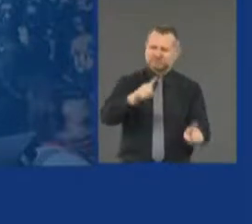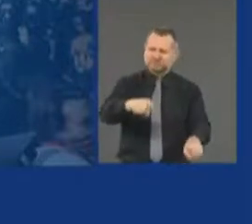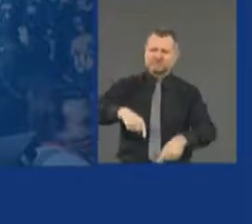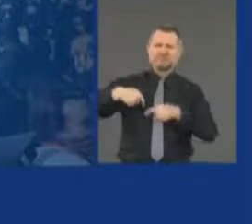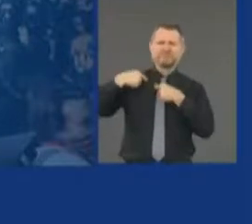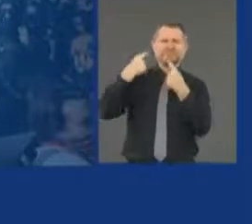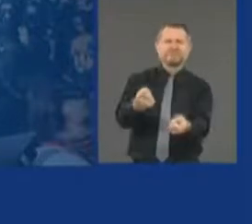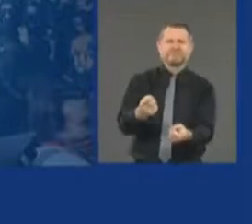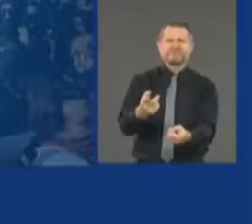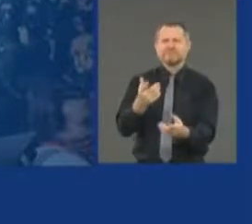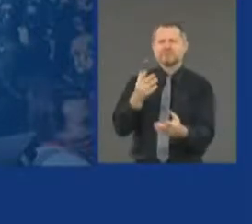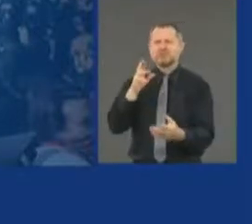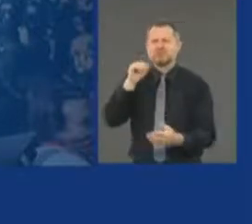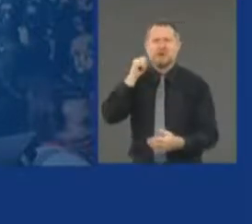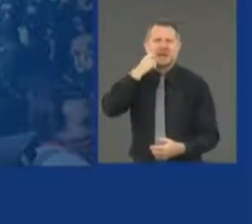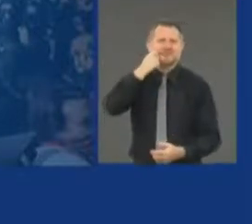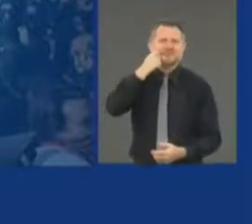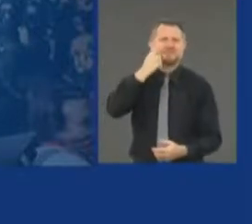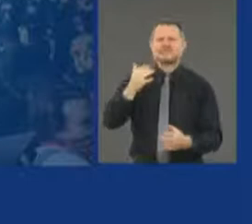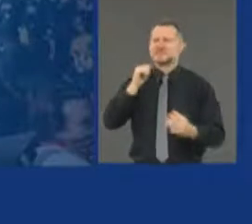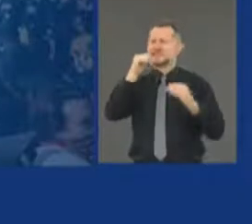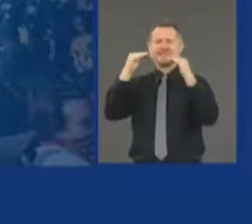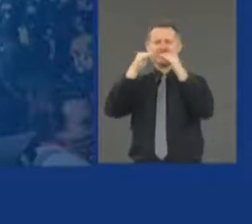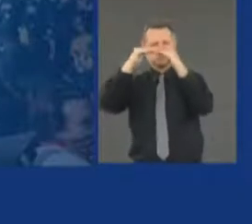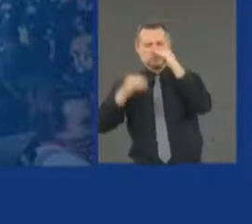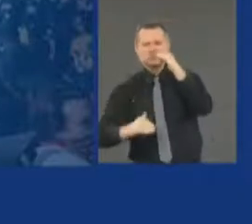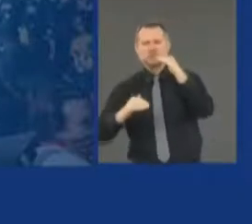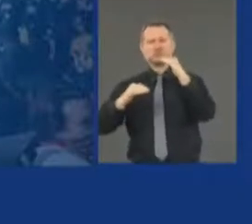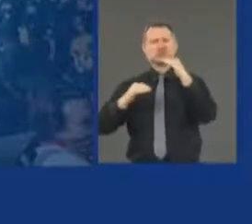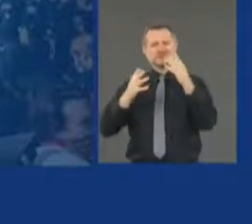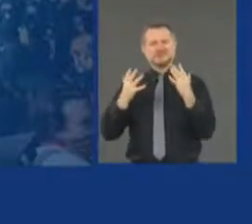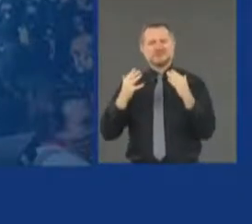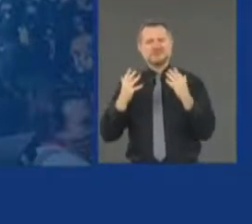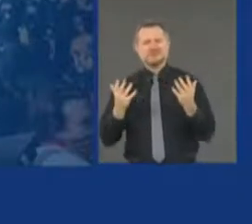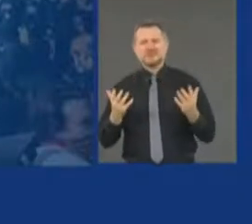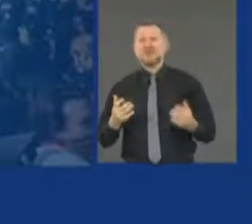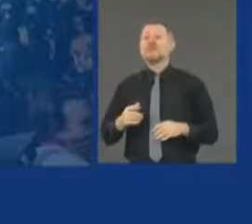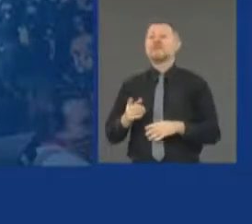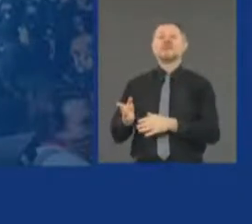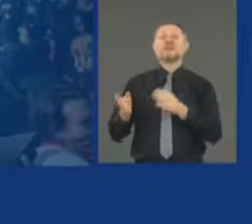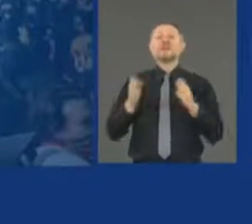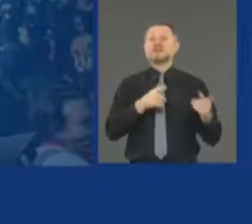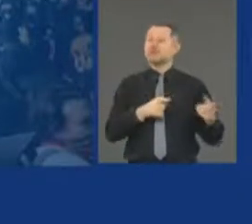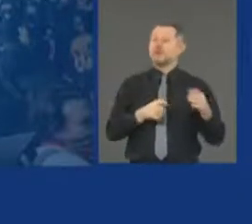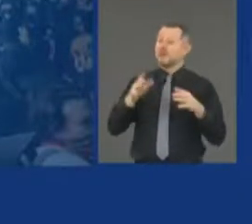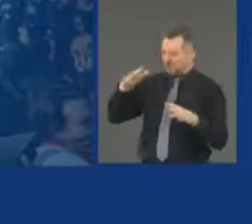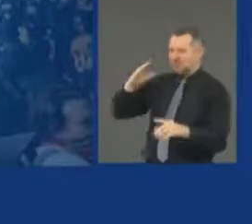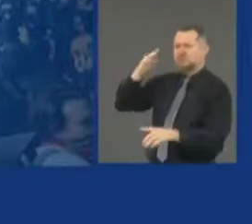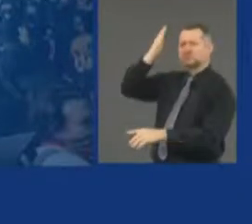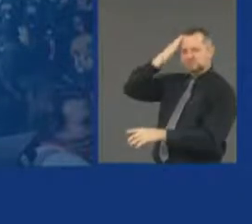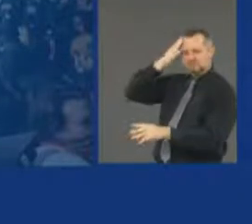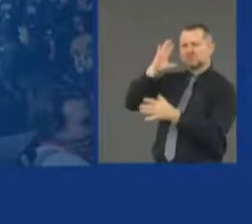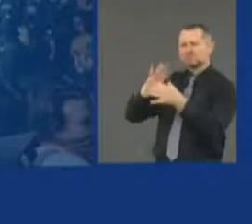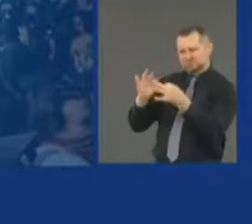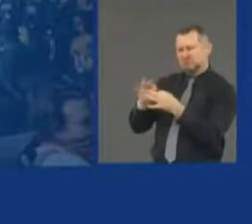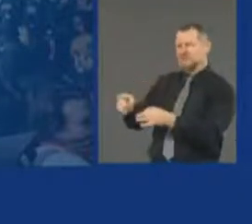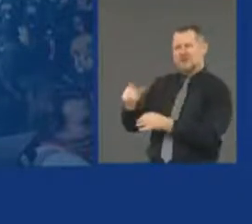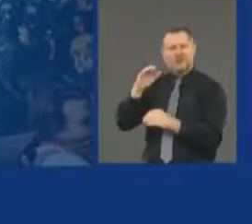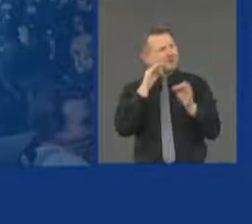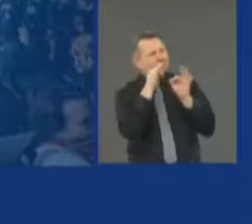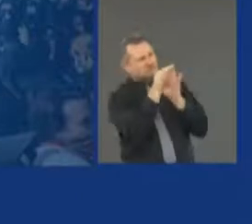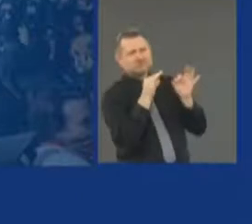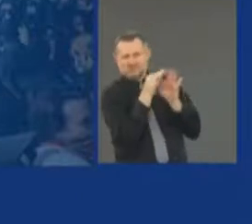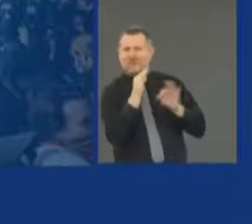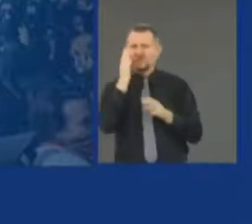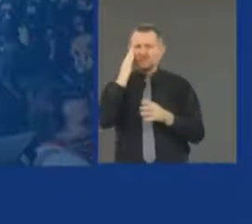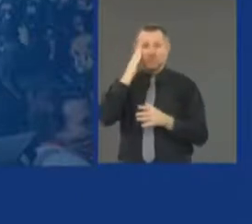And you listen to their point. I think they're right. You look